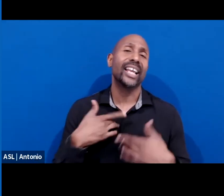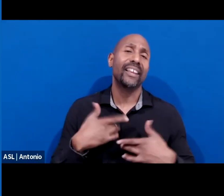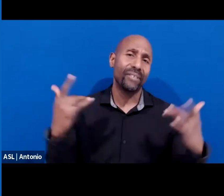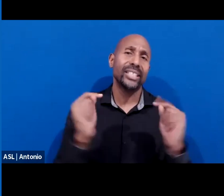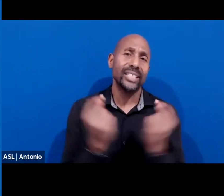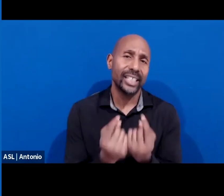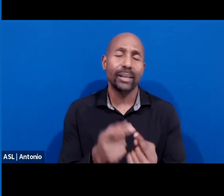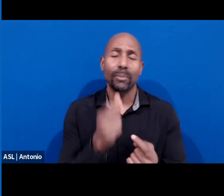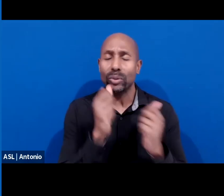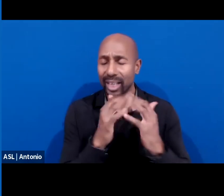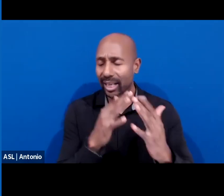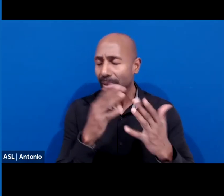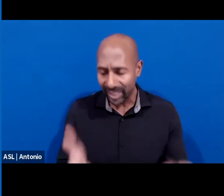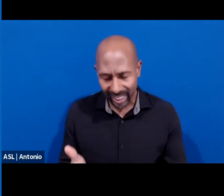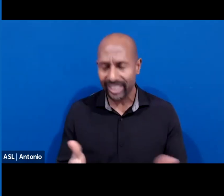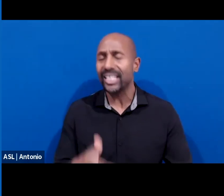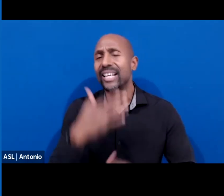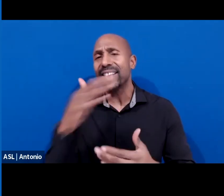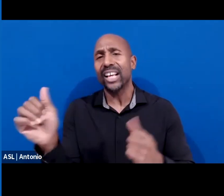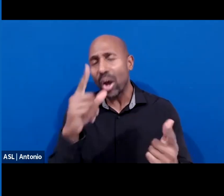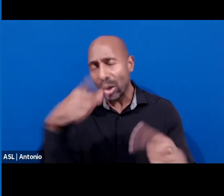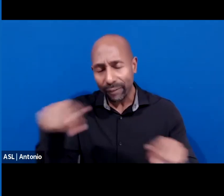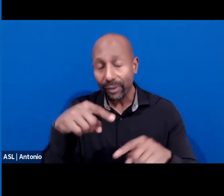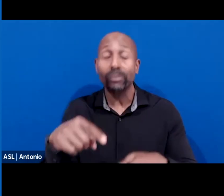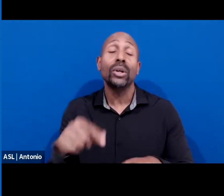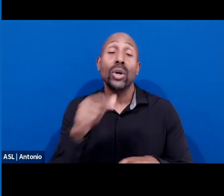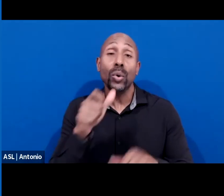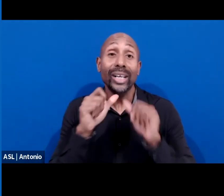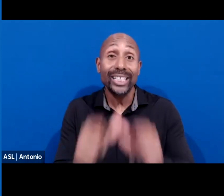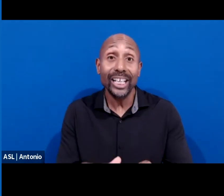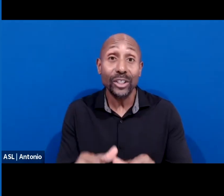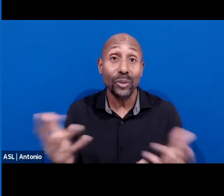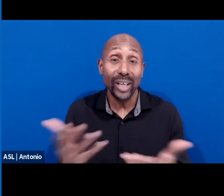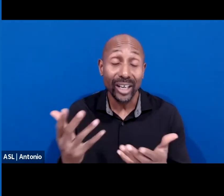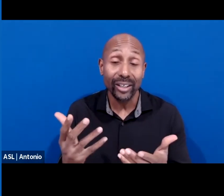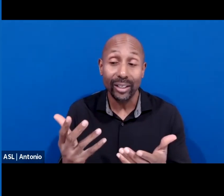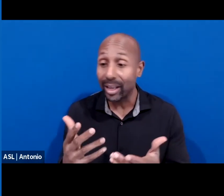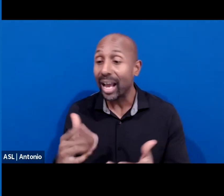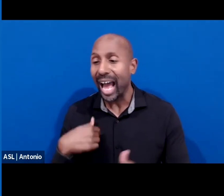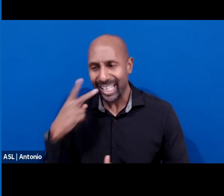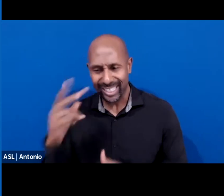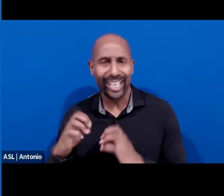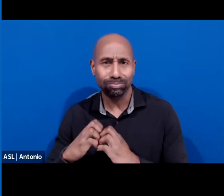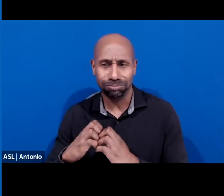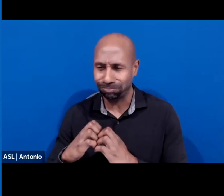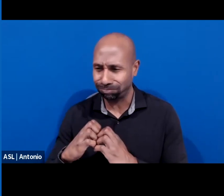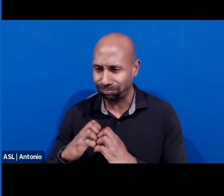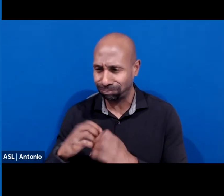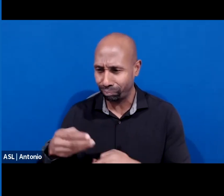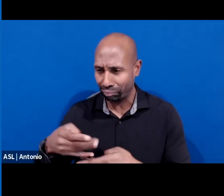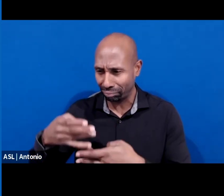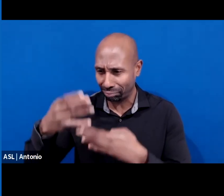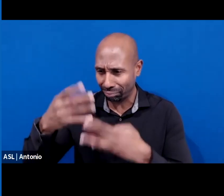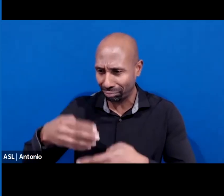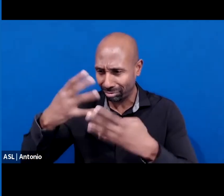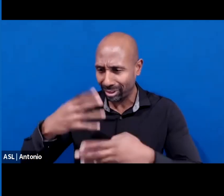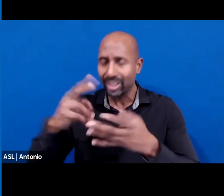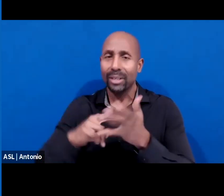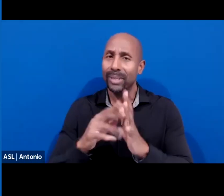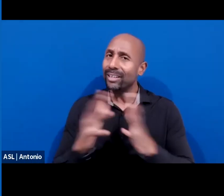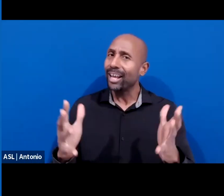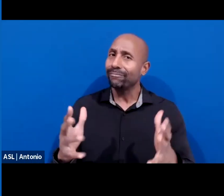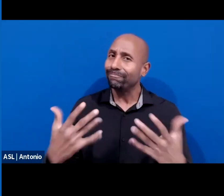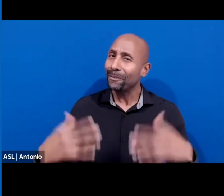together, and thank you all for staying on. I appreciate those hearts. I see those. It means a lot to us, to all of us, man.